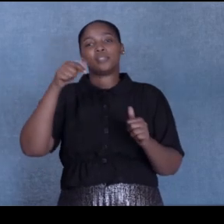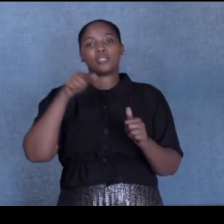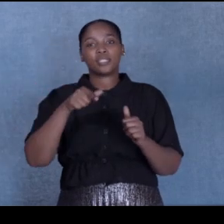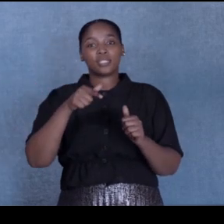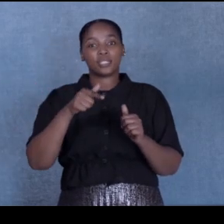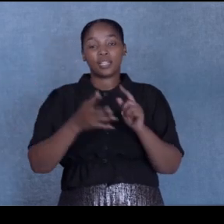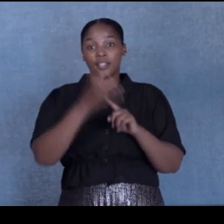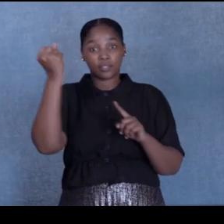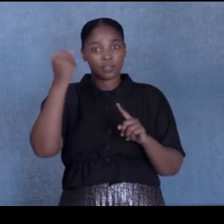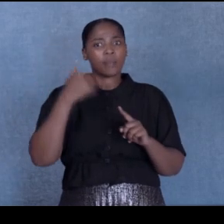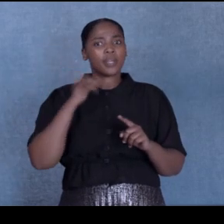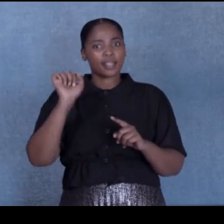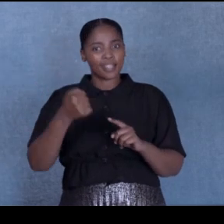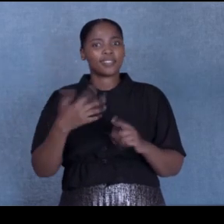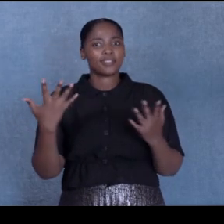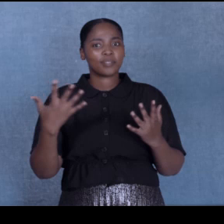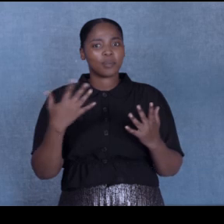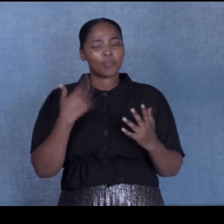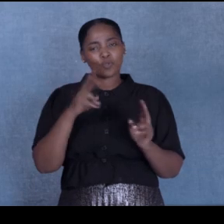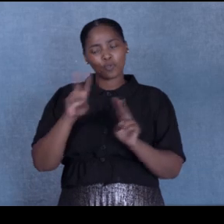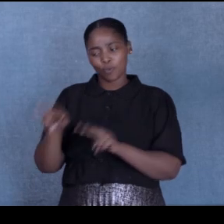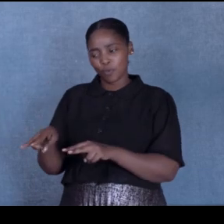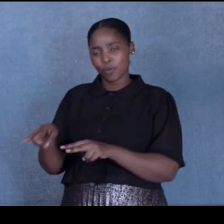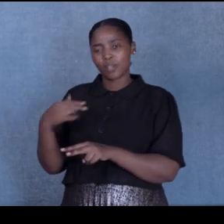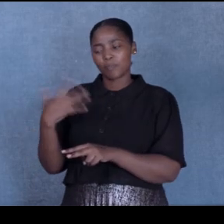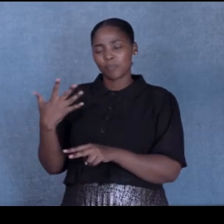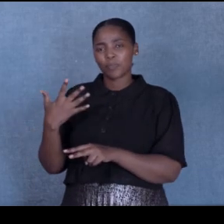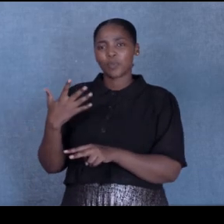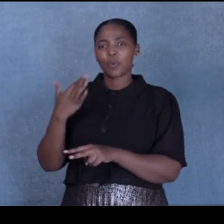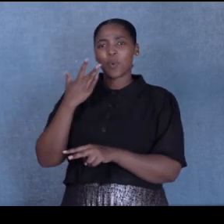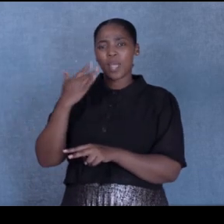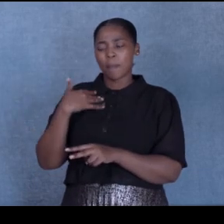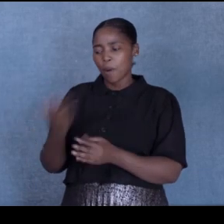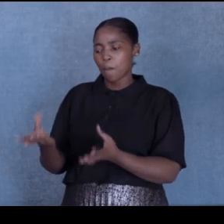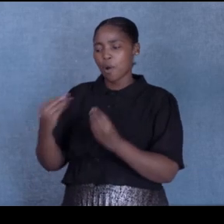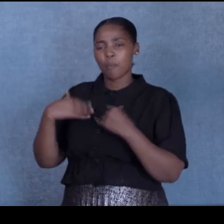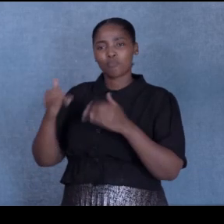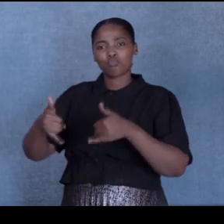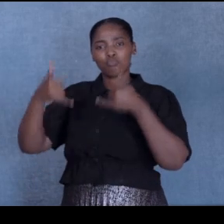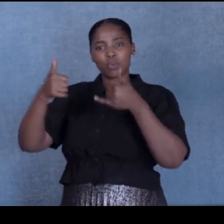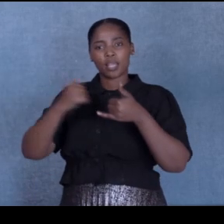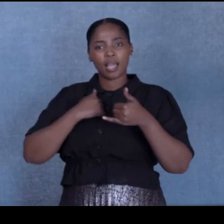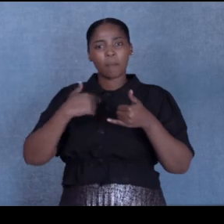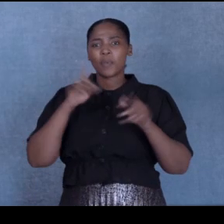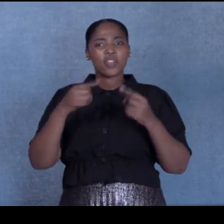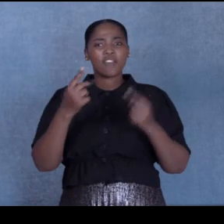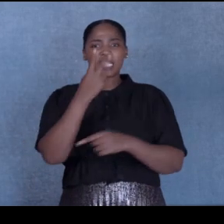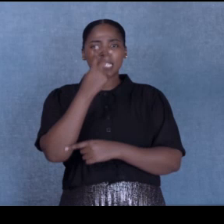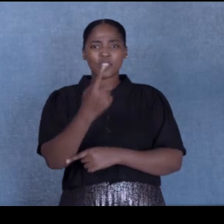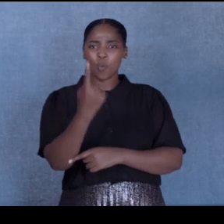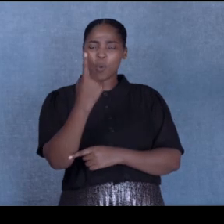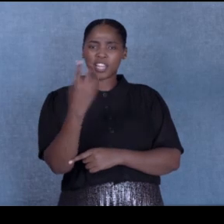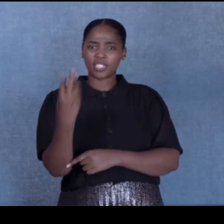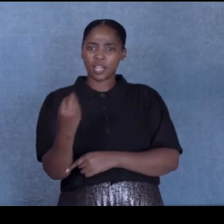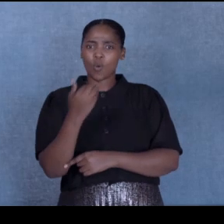I did it. I looked down there at the stage when I got my trophy. And I didn't see one child who bullied